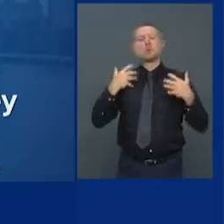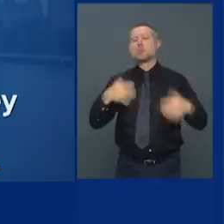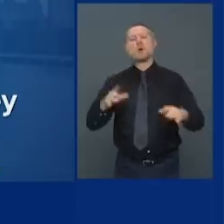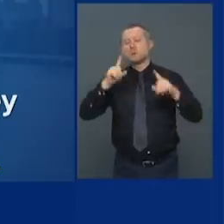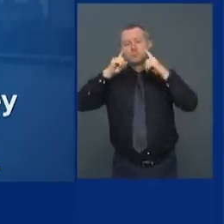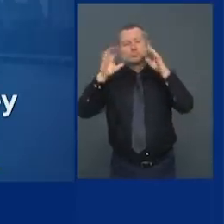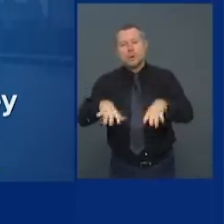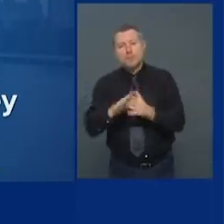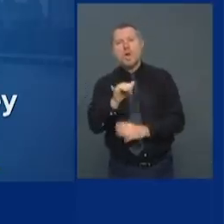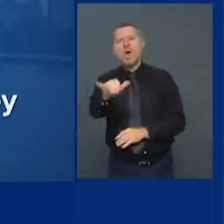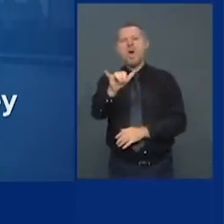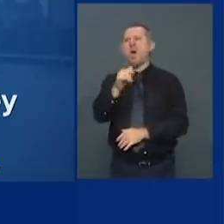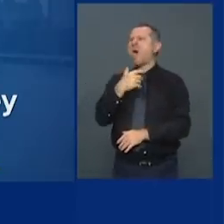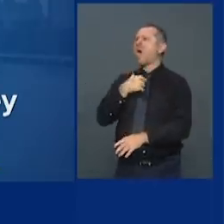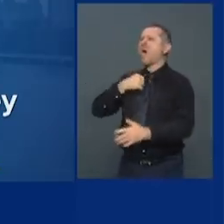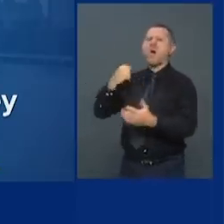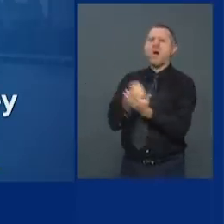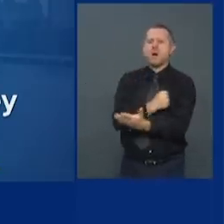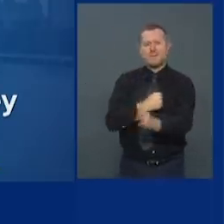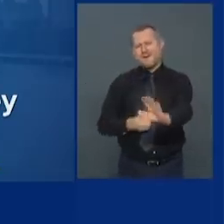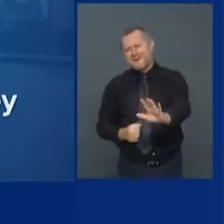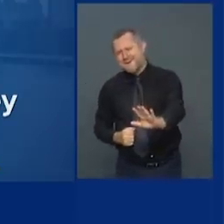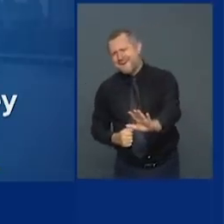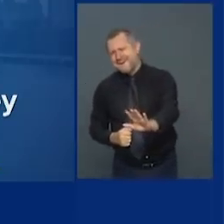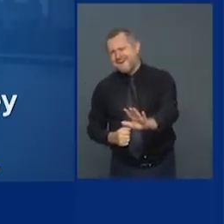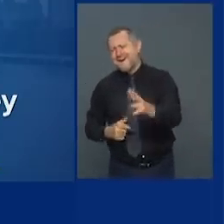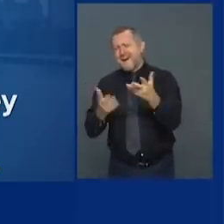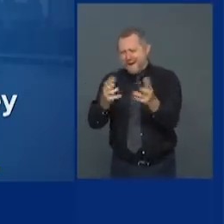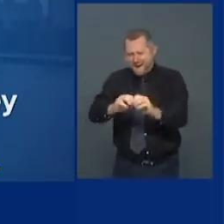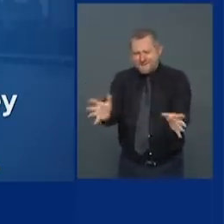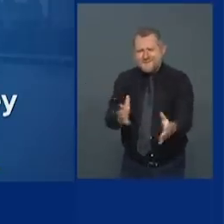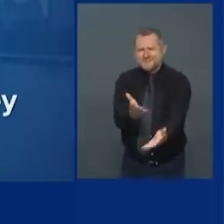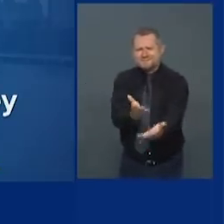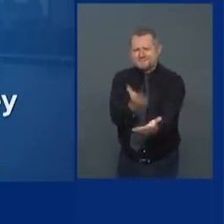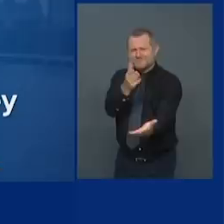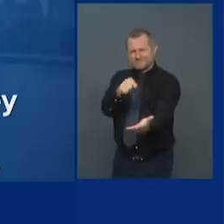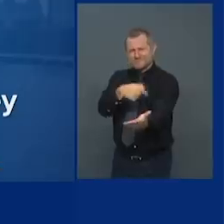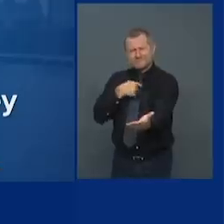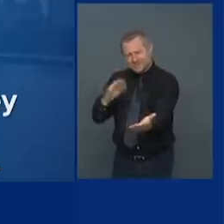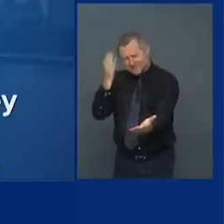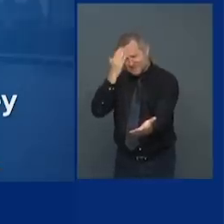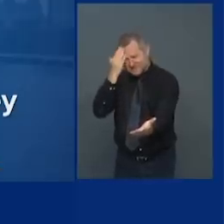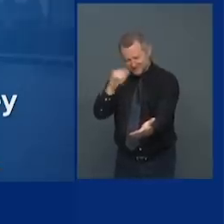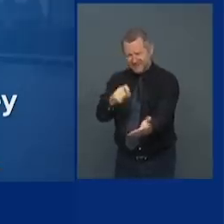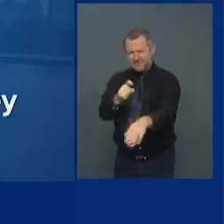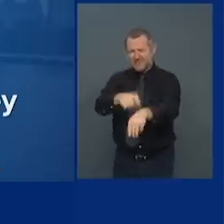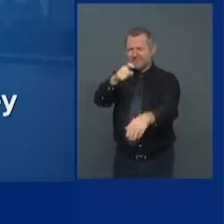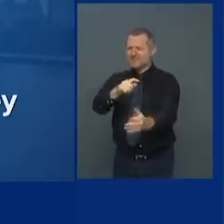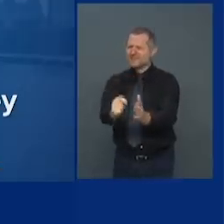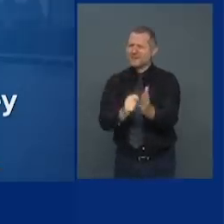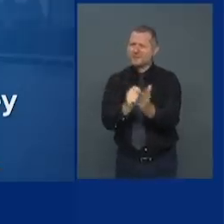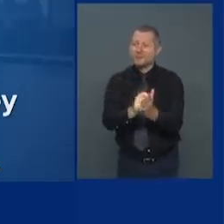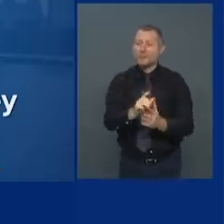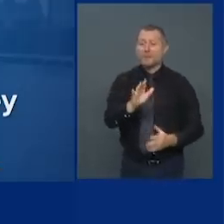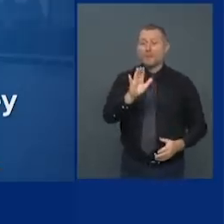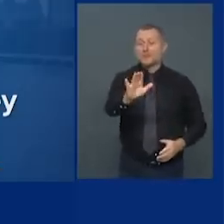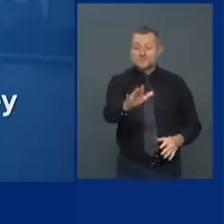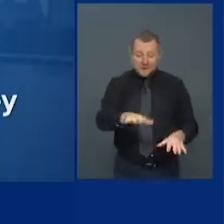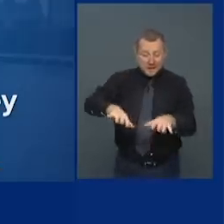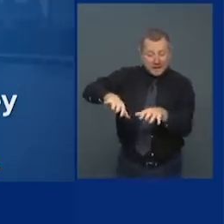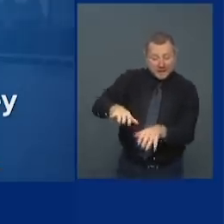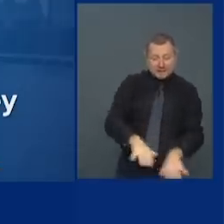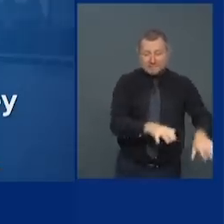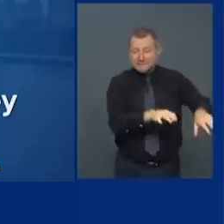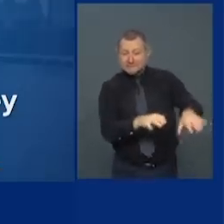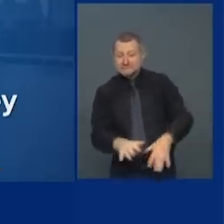very clear period of time. Your actions determine your consequences.